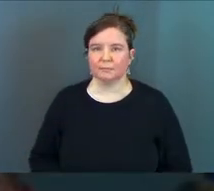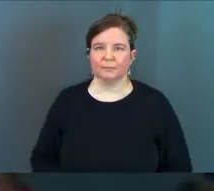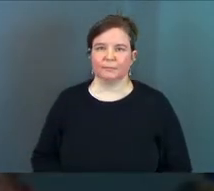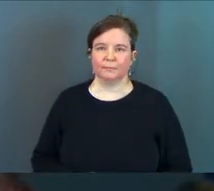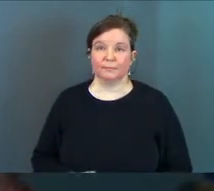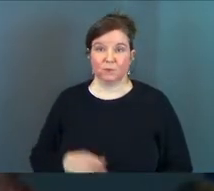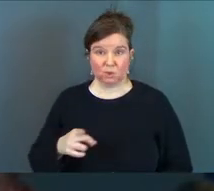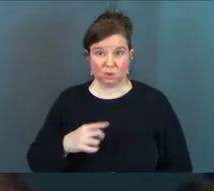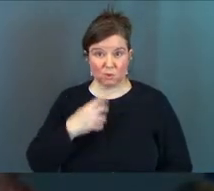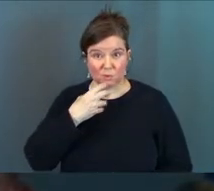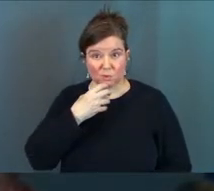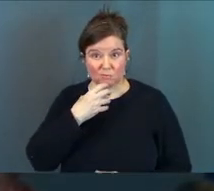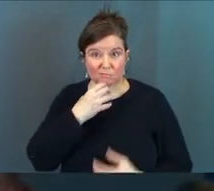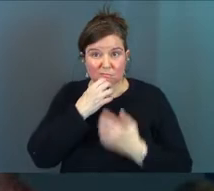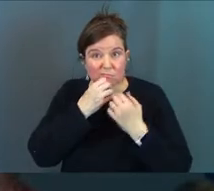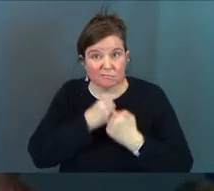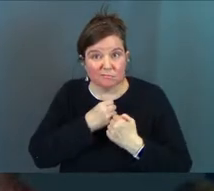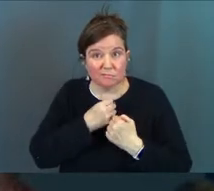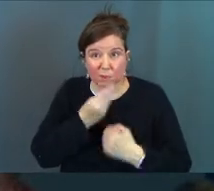Do you care?